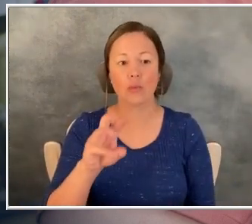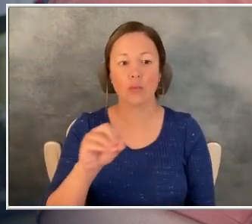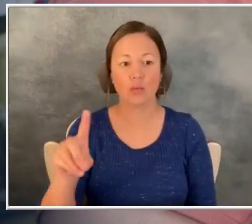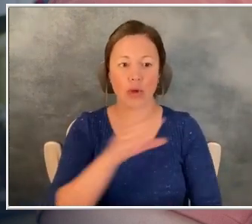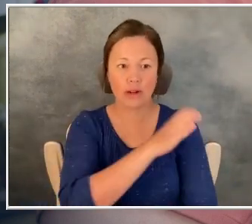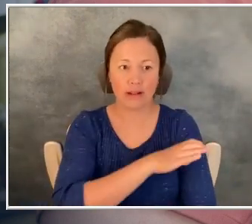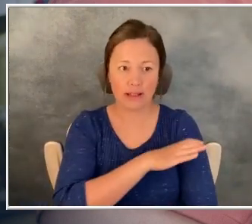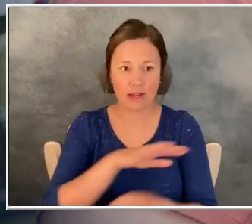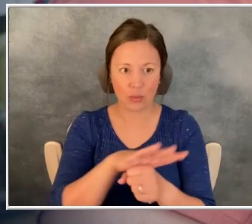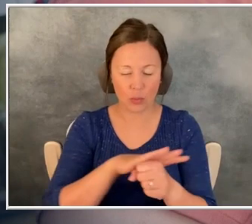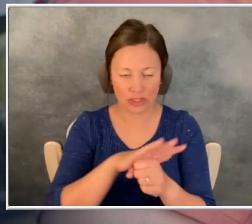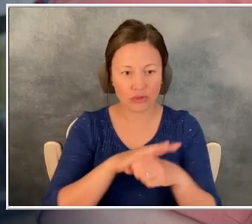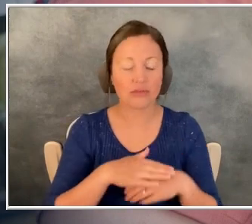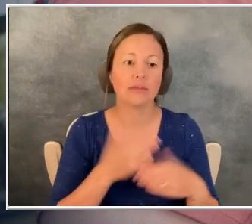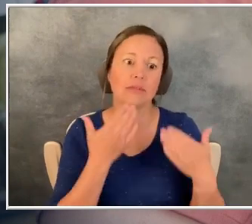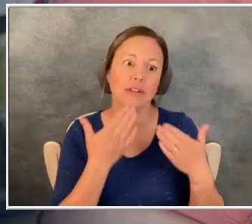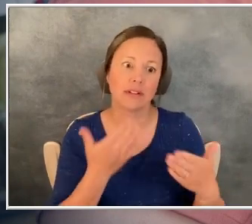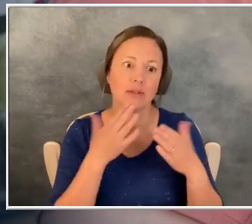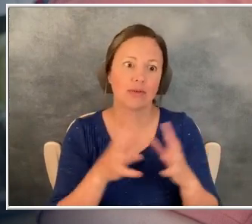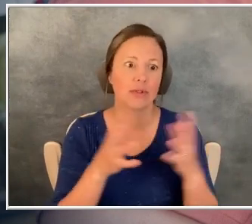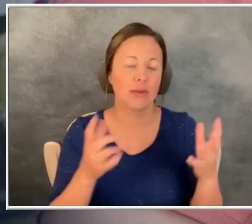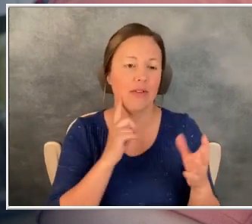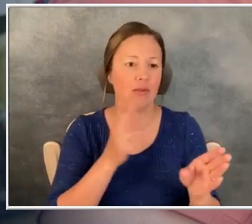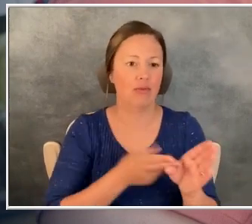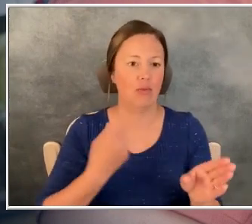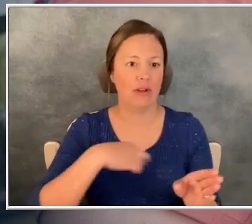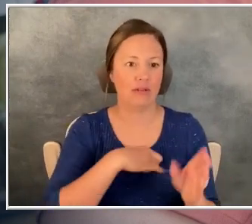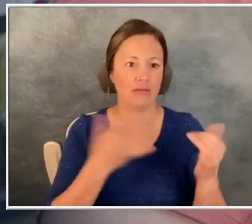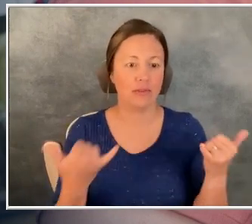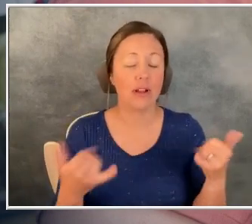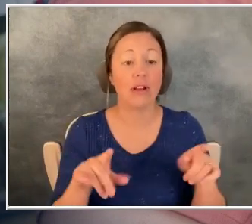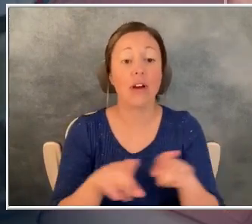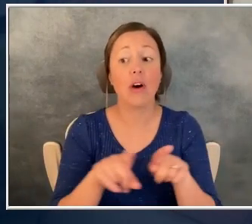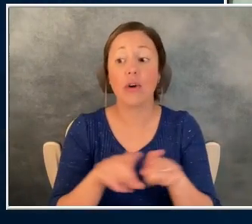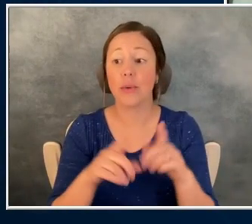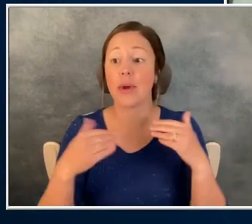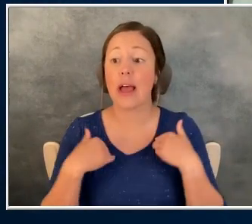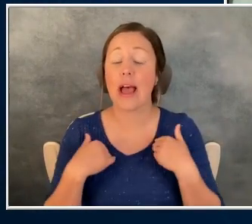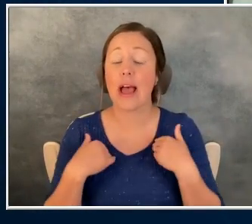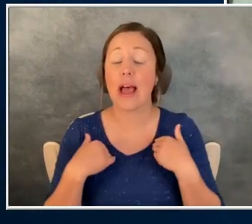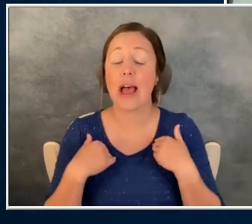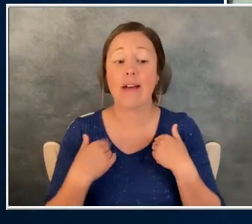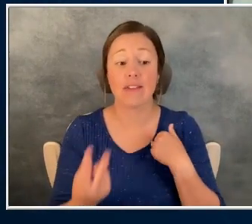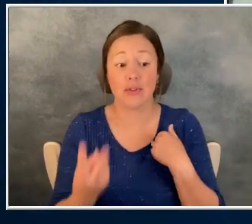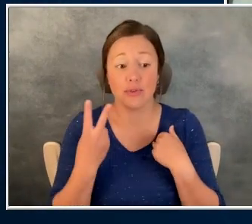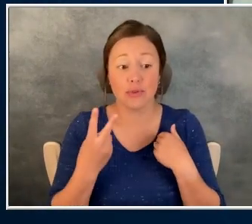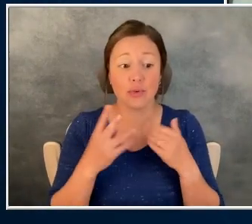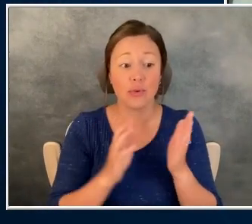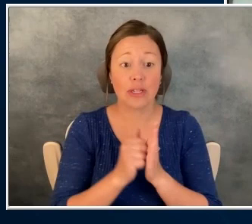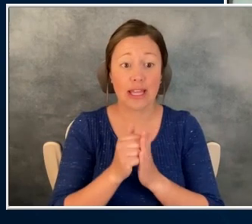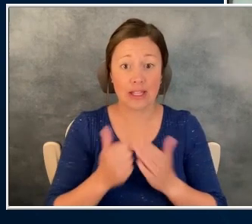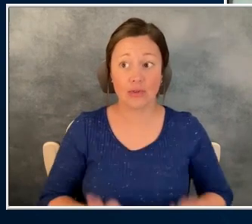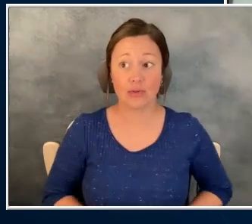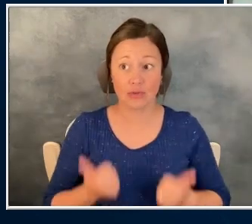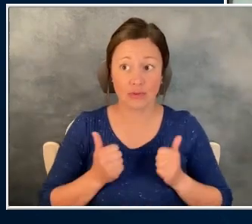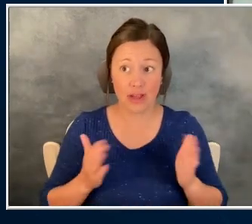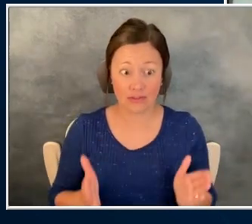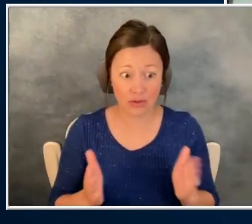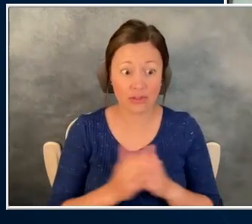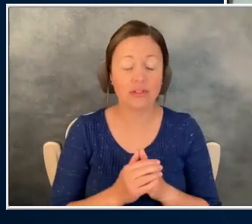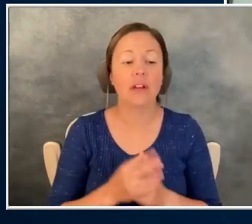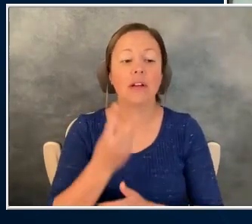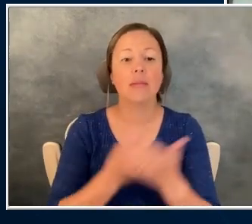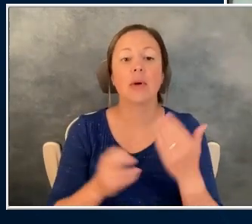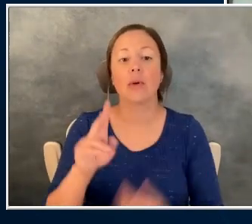Malin, thank you so much for being here. And we're also joined by two cancer survivors. Both Kyle Mead